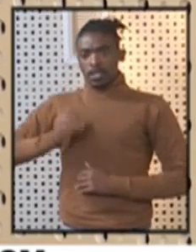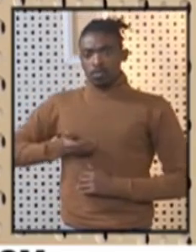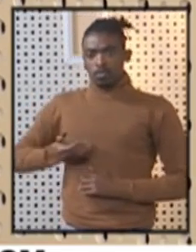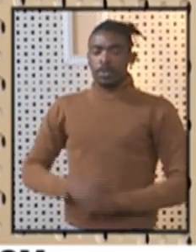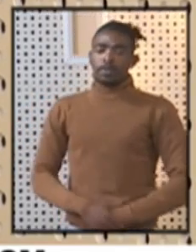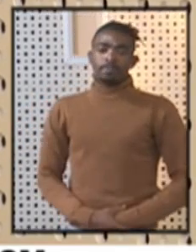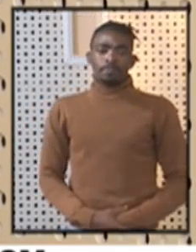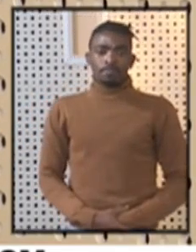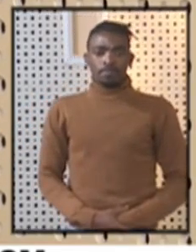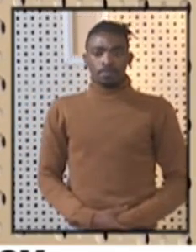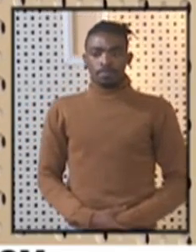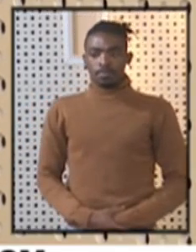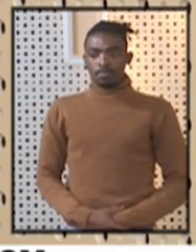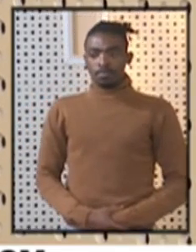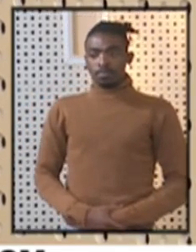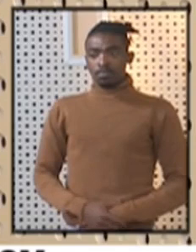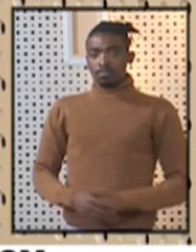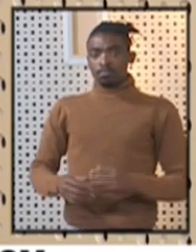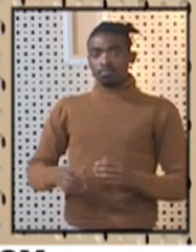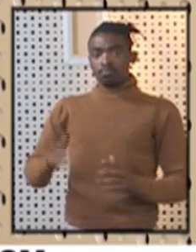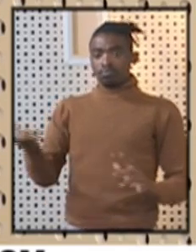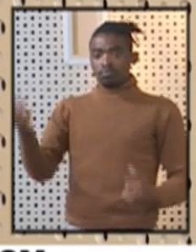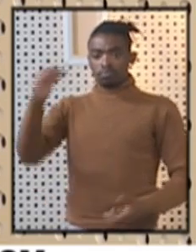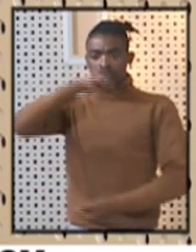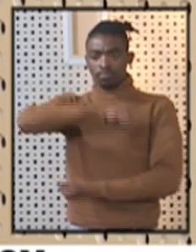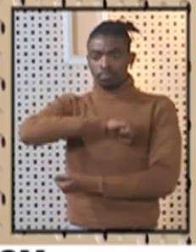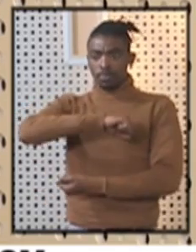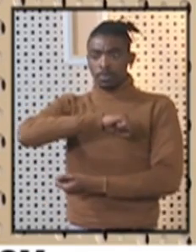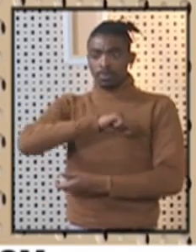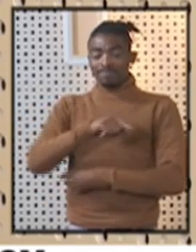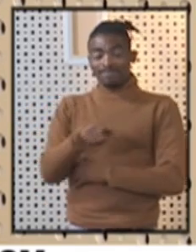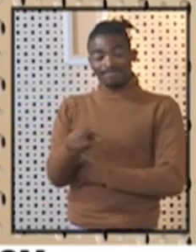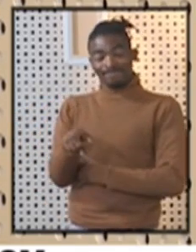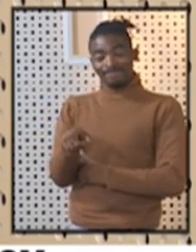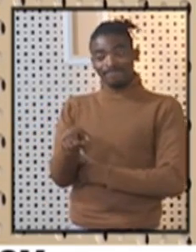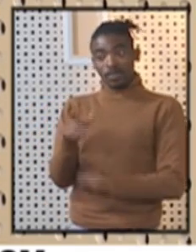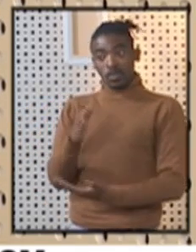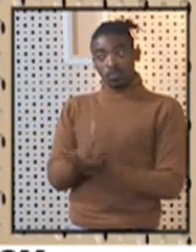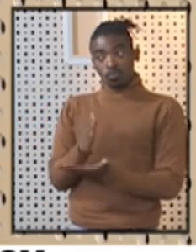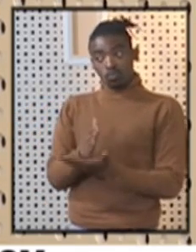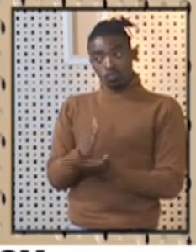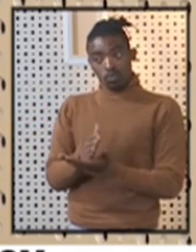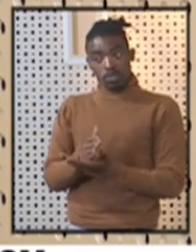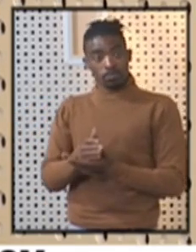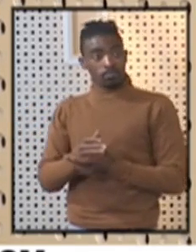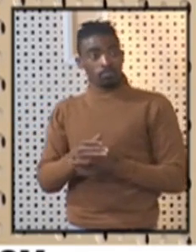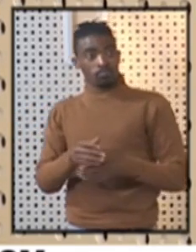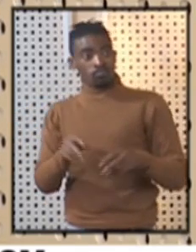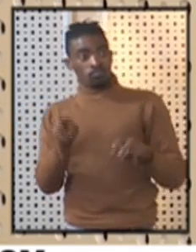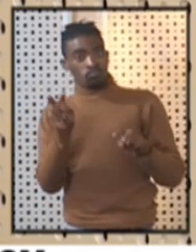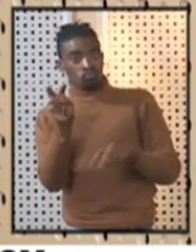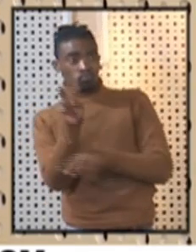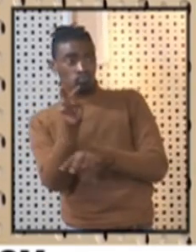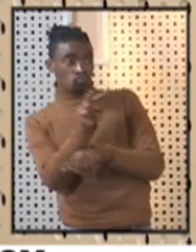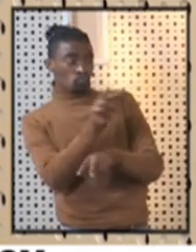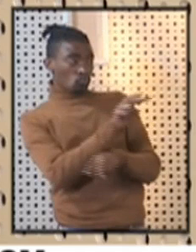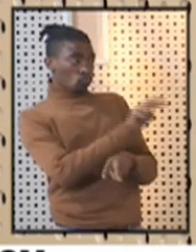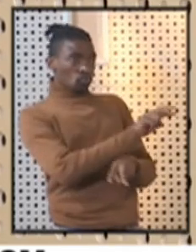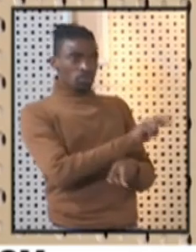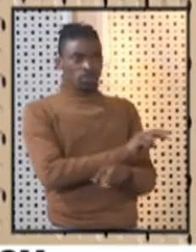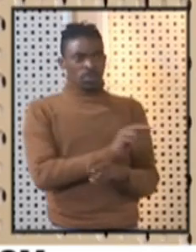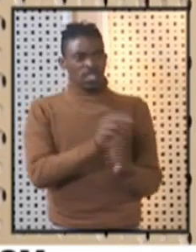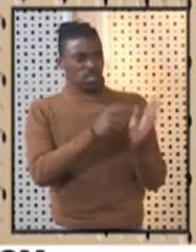the last closing part that she said, let us make sure that we observe all the precautions that are there in the